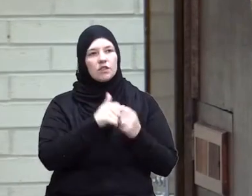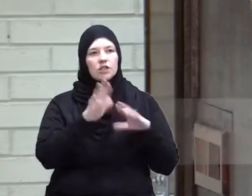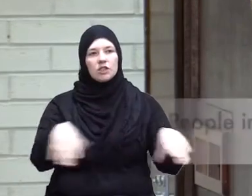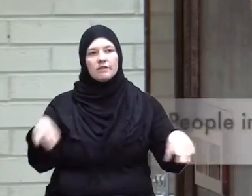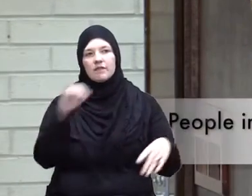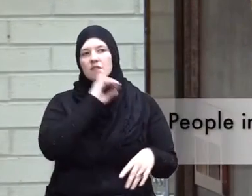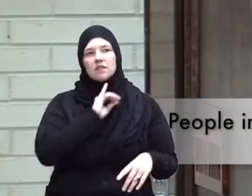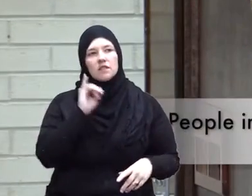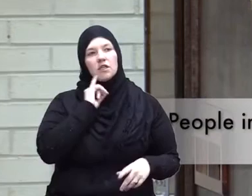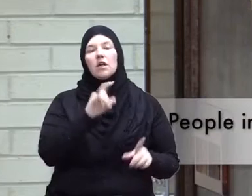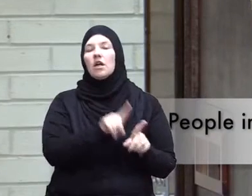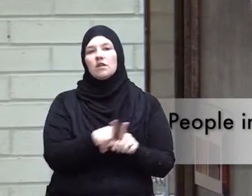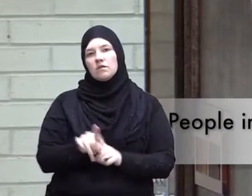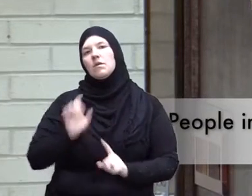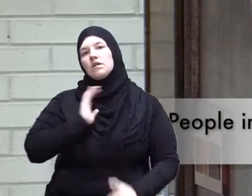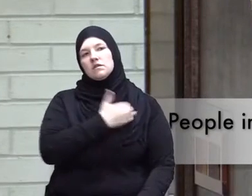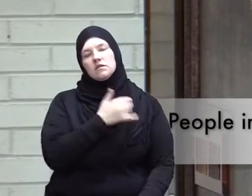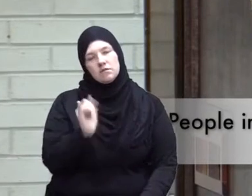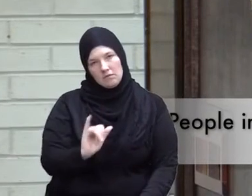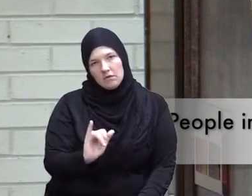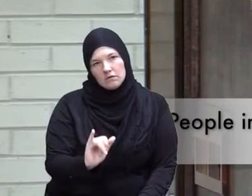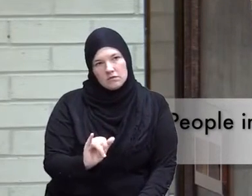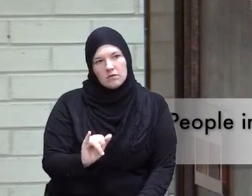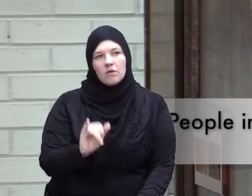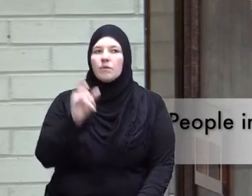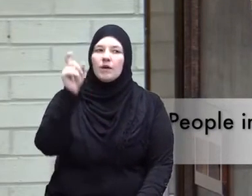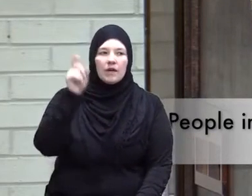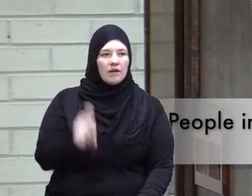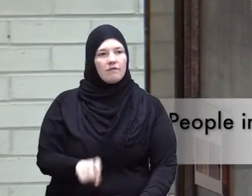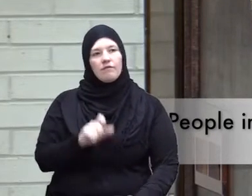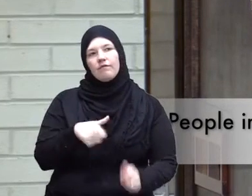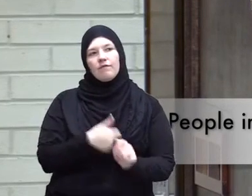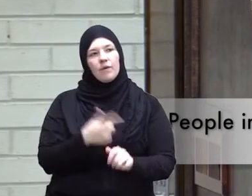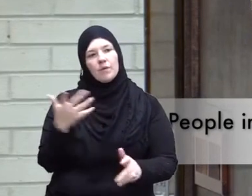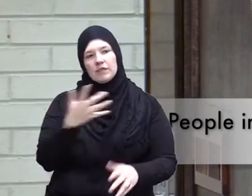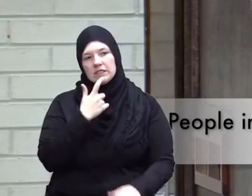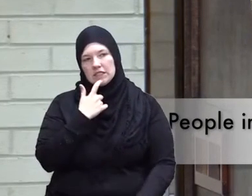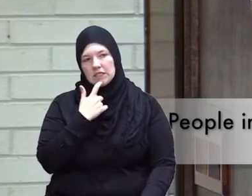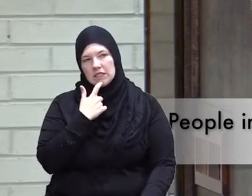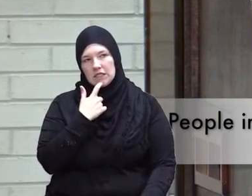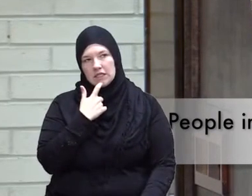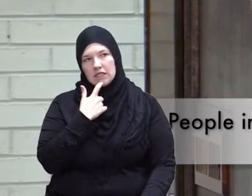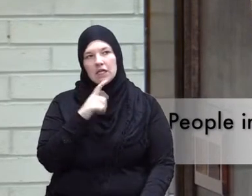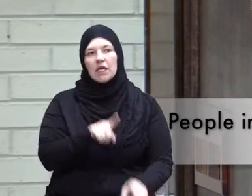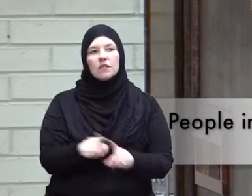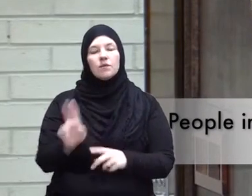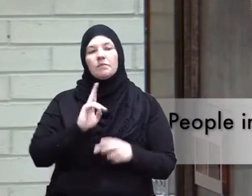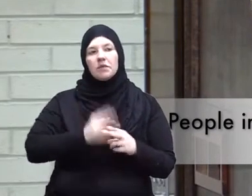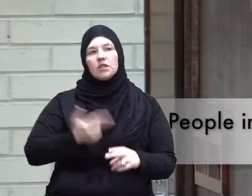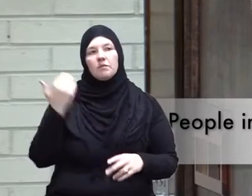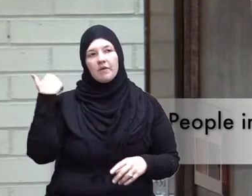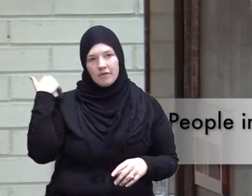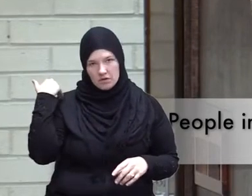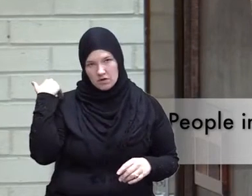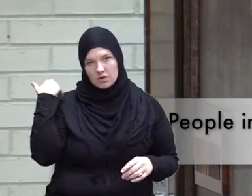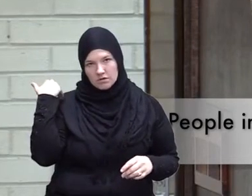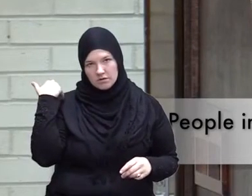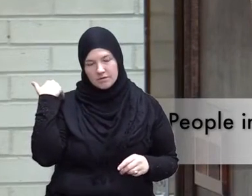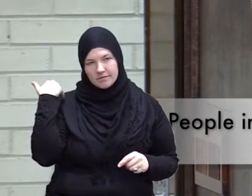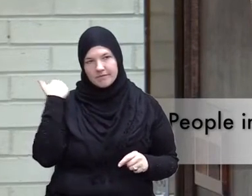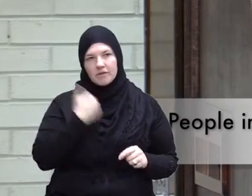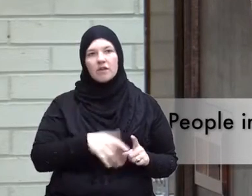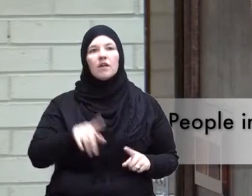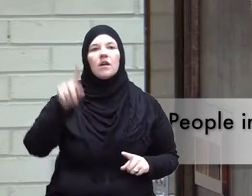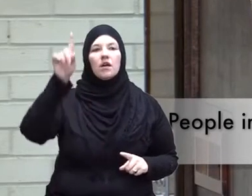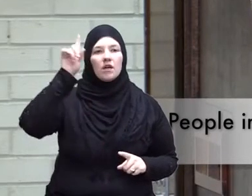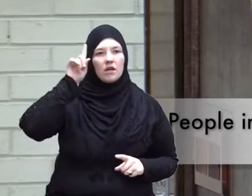of Israel it is also us and we have to do this as we mentioned before Allah